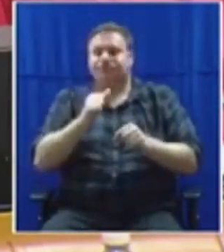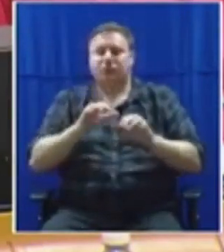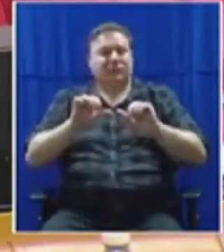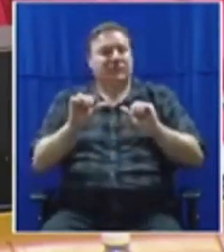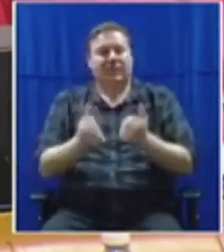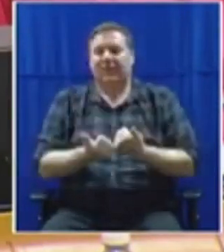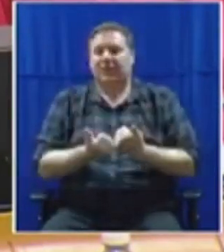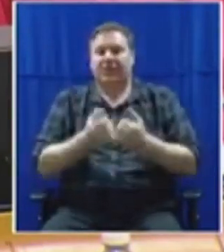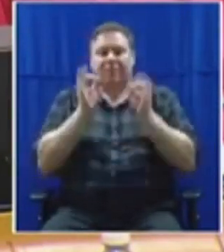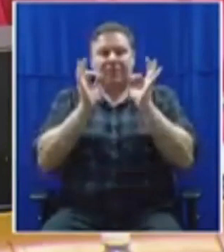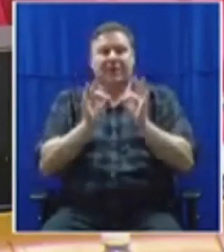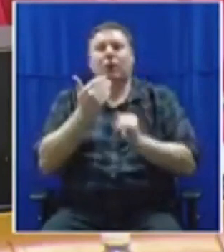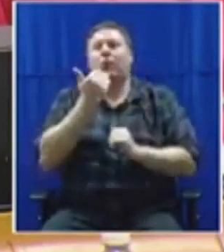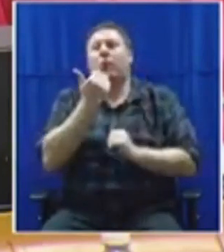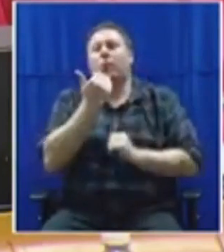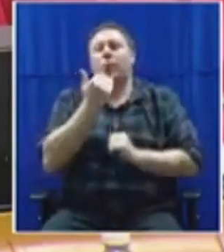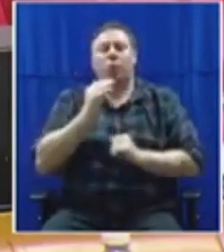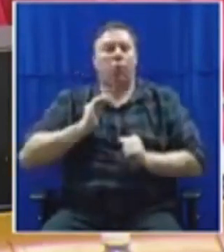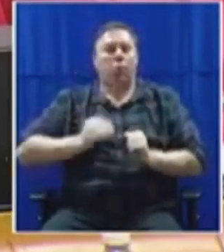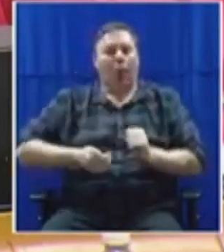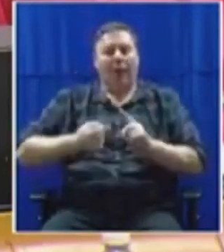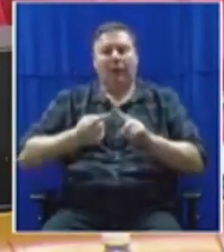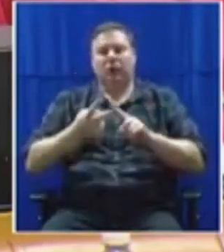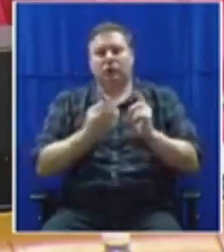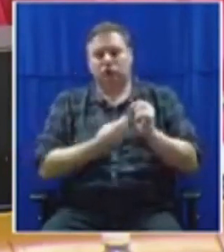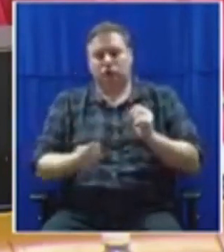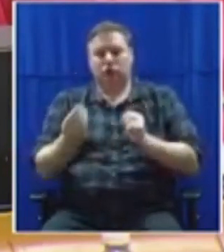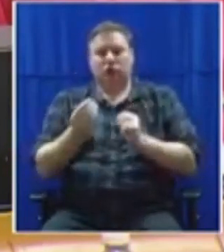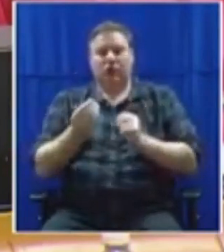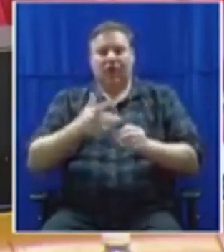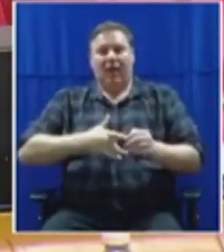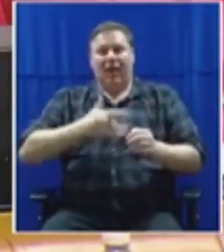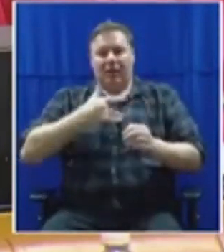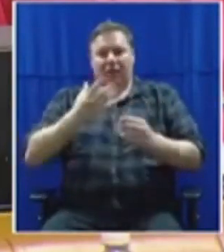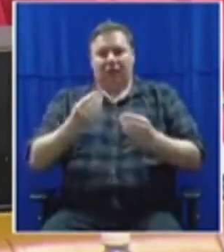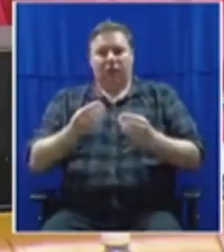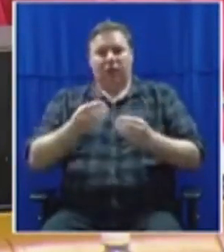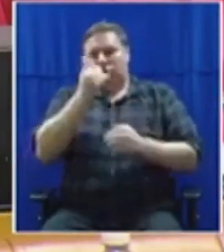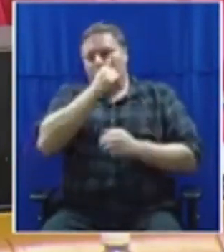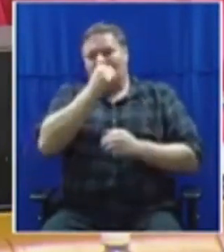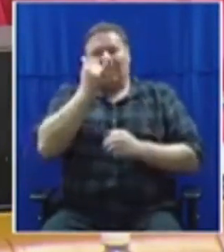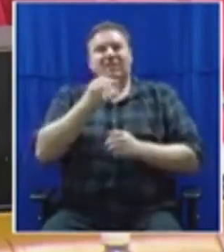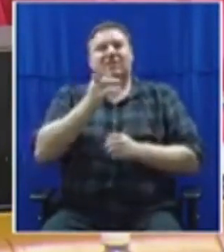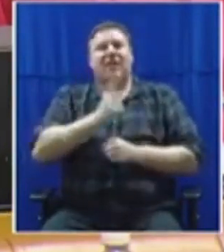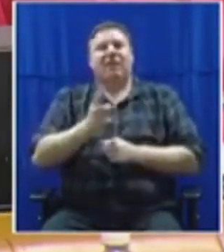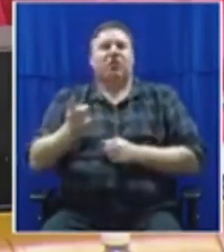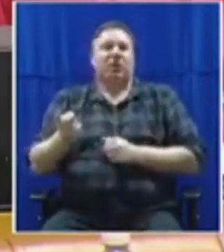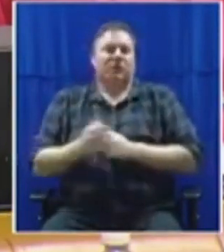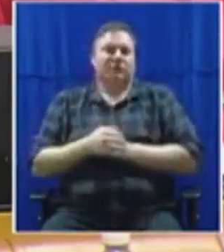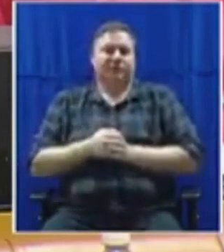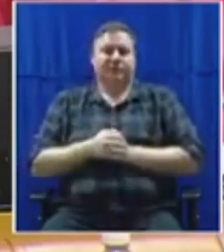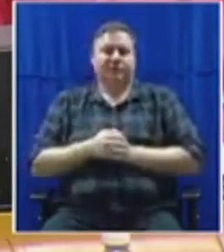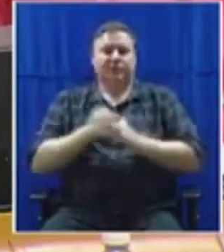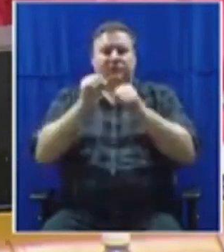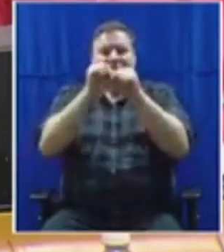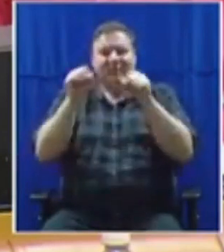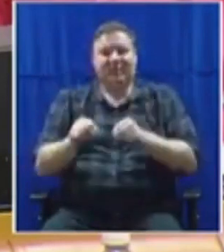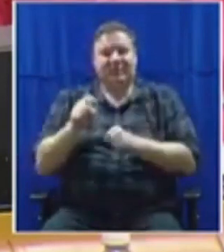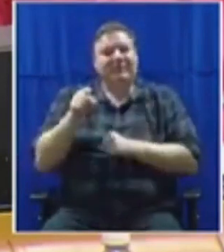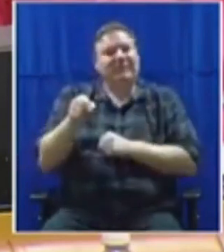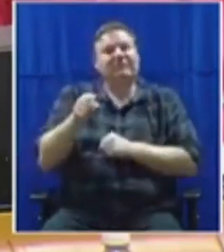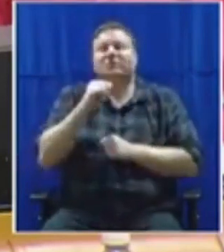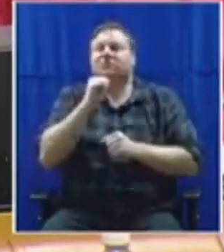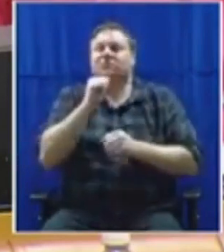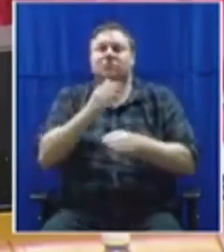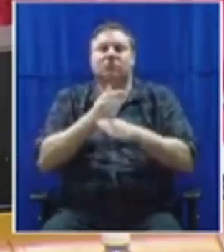women and children, who live with their perpetrators every day, and that the system does not work